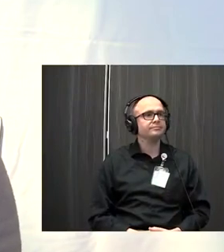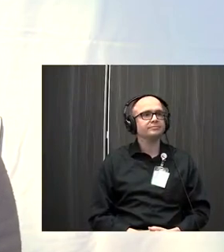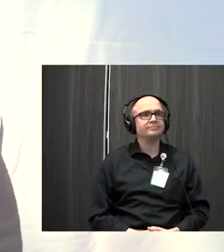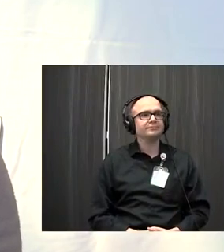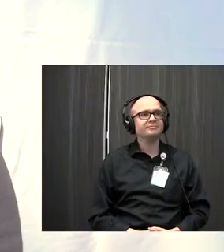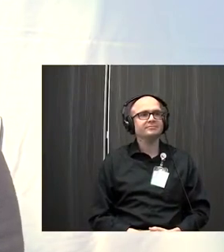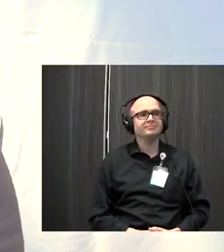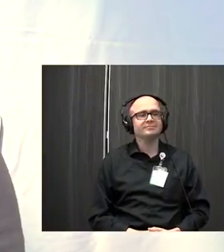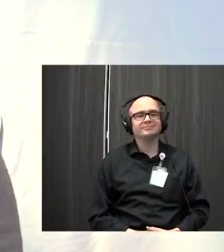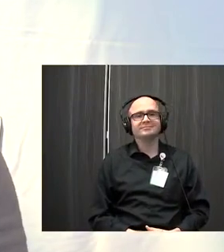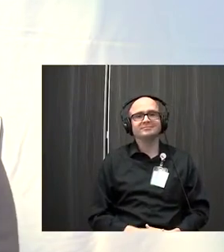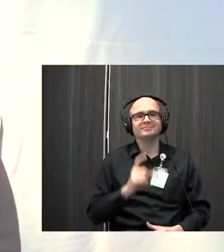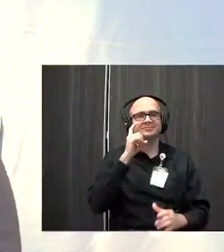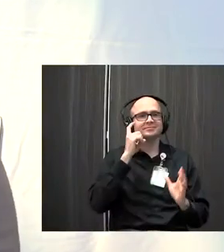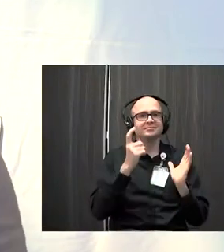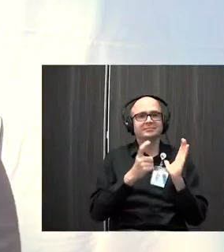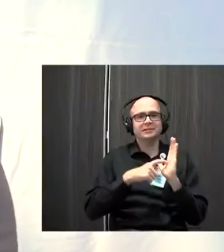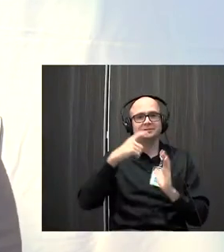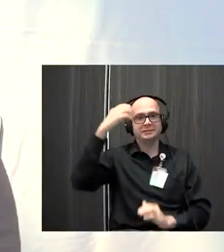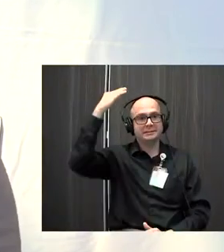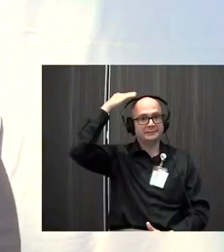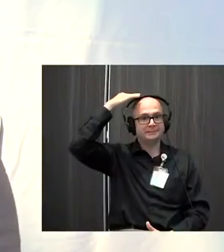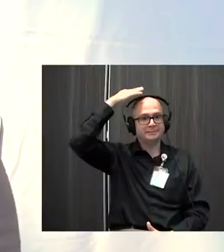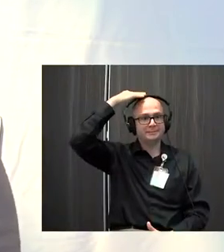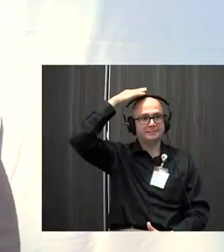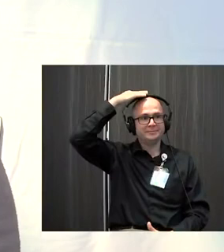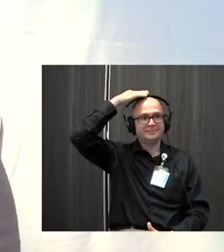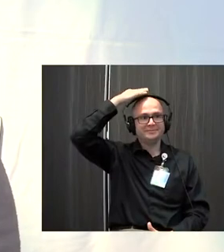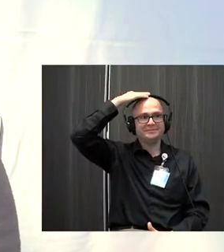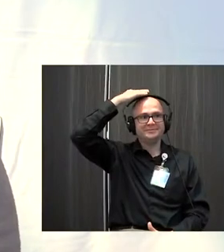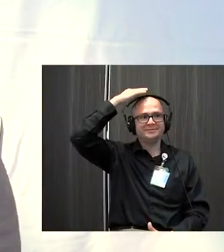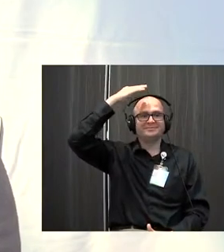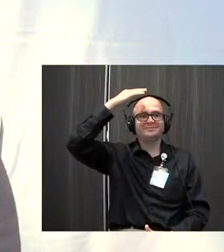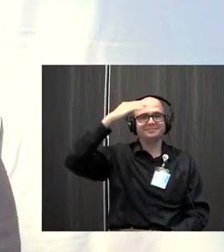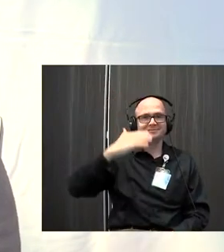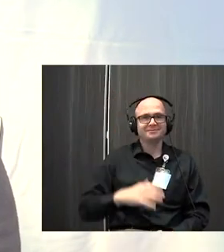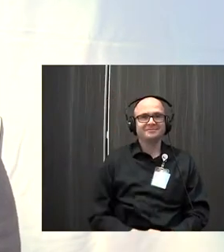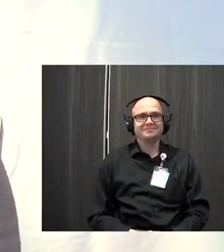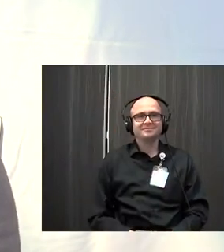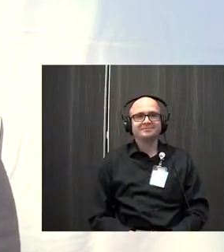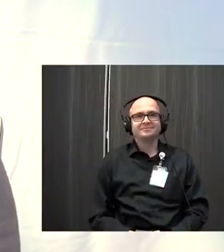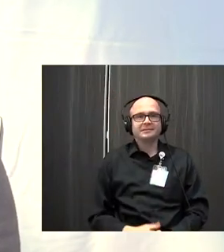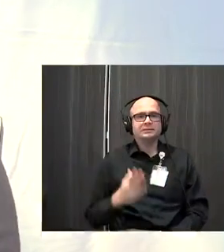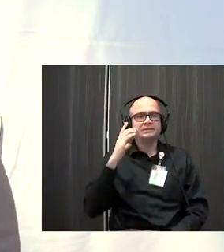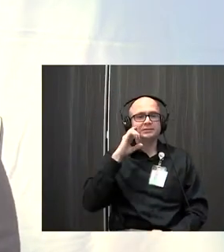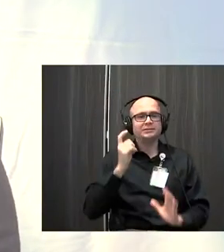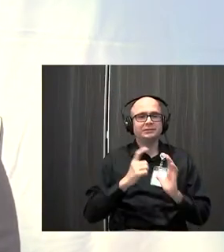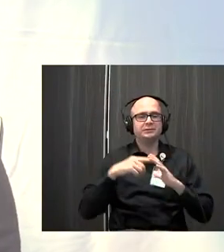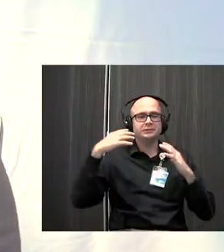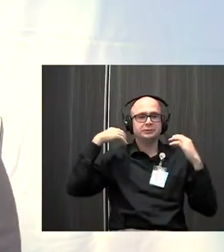Start by just noticing the top of your head. Notice how the weight of the head drops into the shoulders.